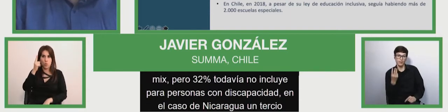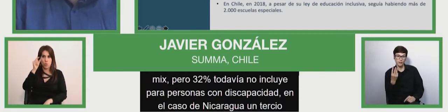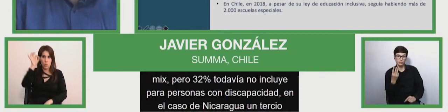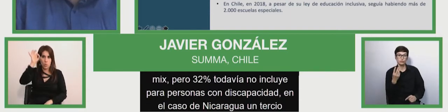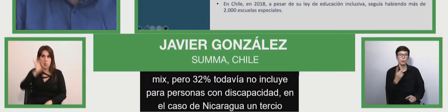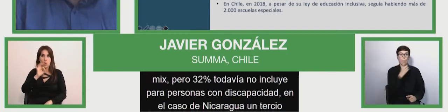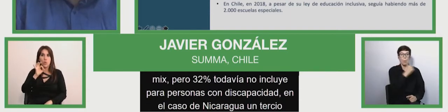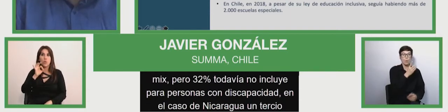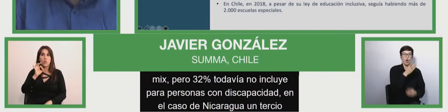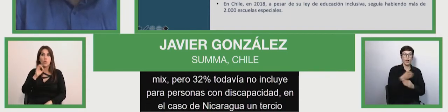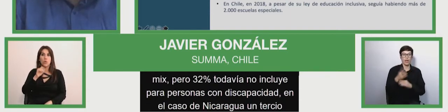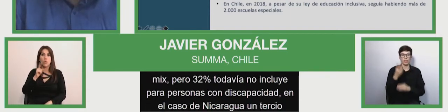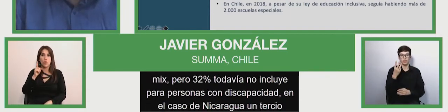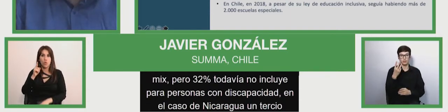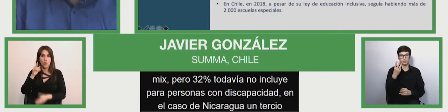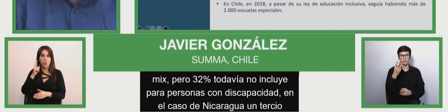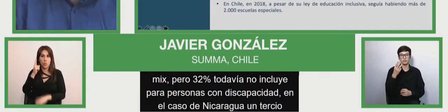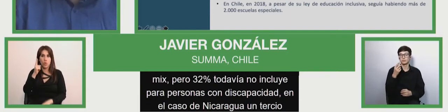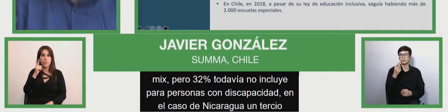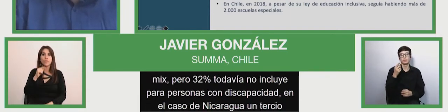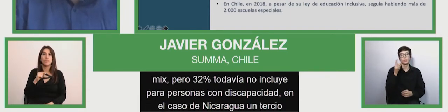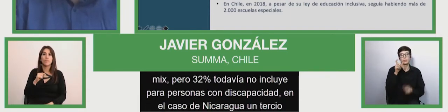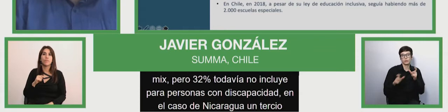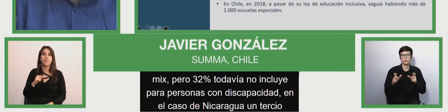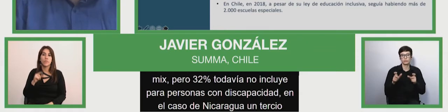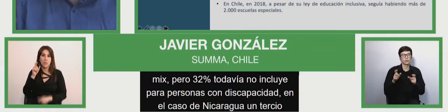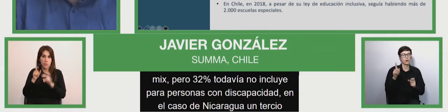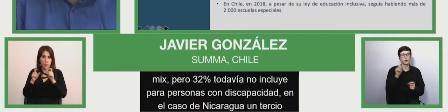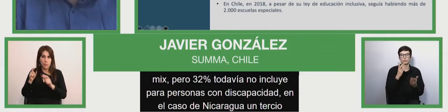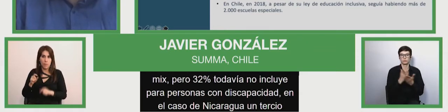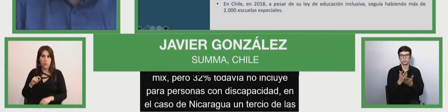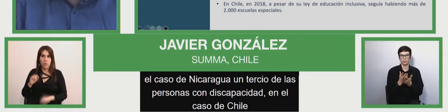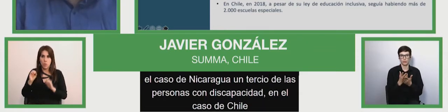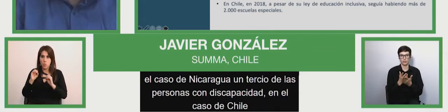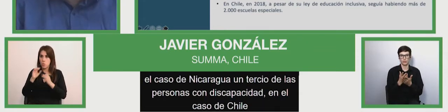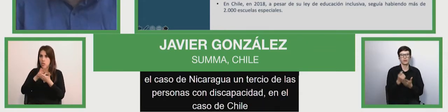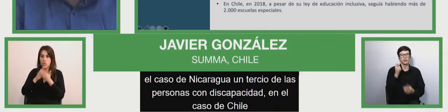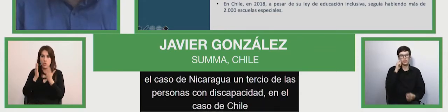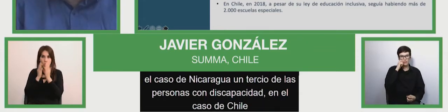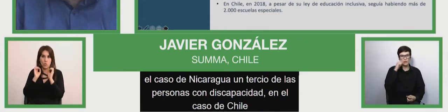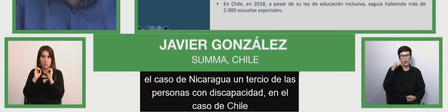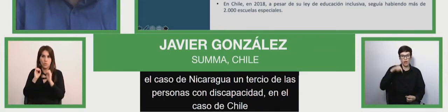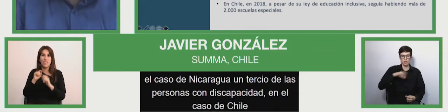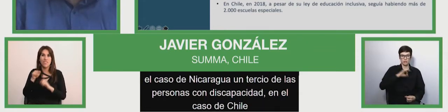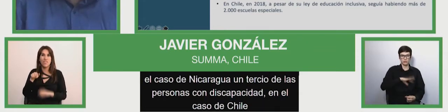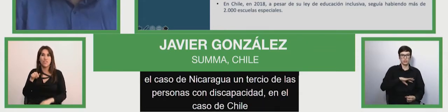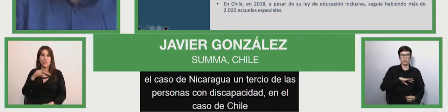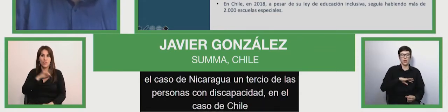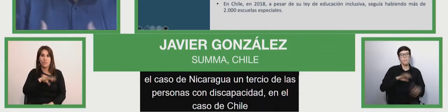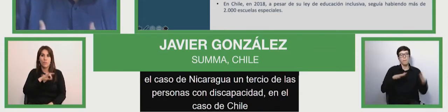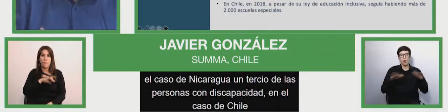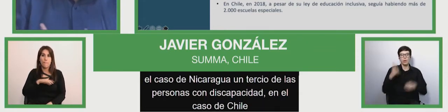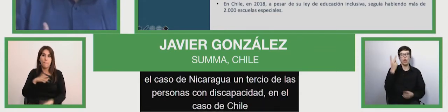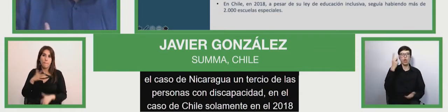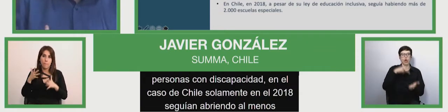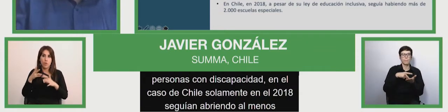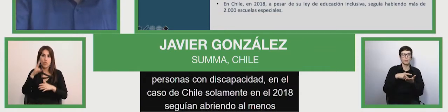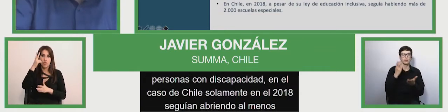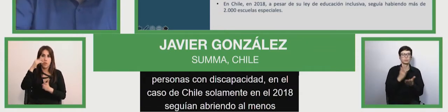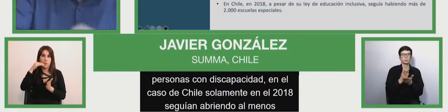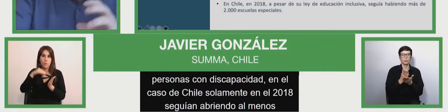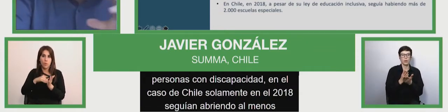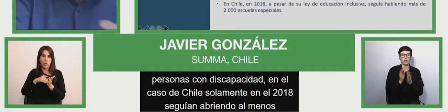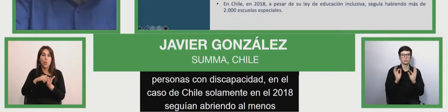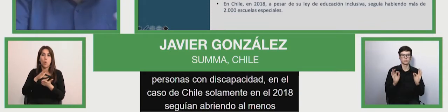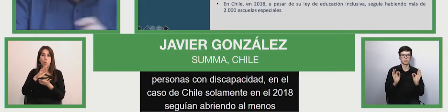up in 2018, there are still 2,000 special schools with an education,